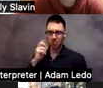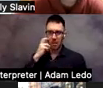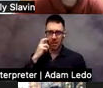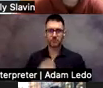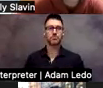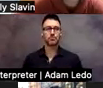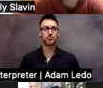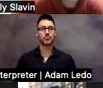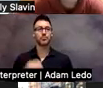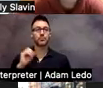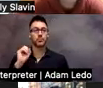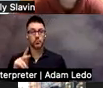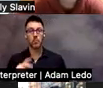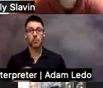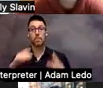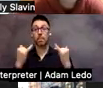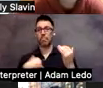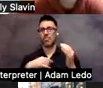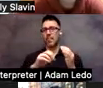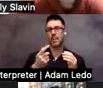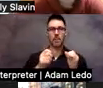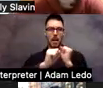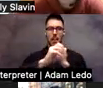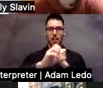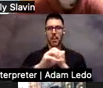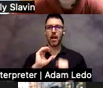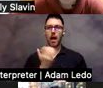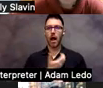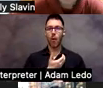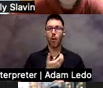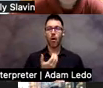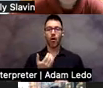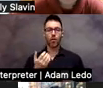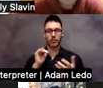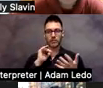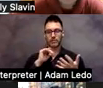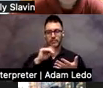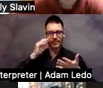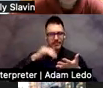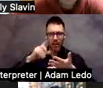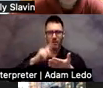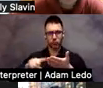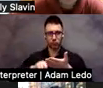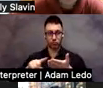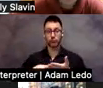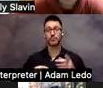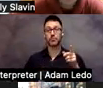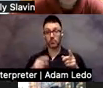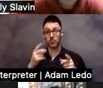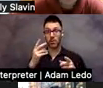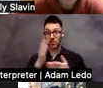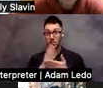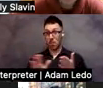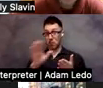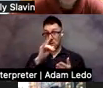And then I have to put in this plug for a study that we're doing. And it's for, and I see some of your kids are within this age span.